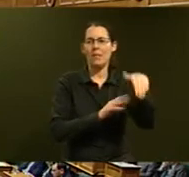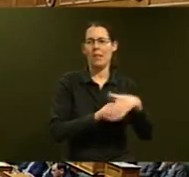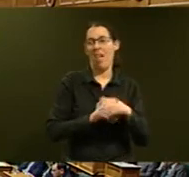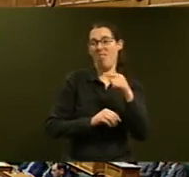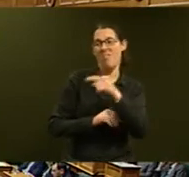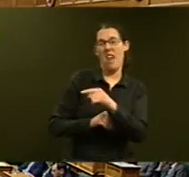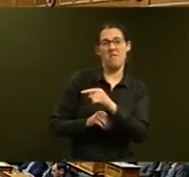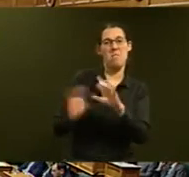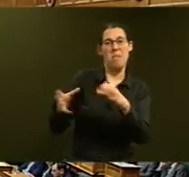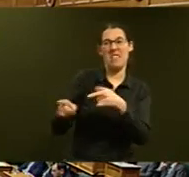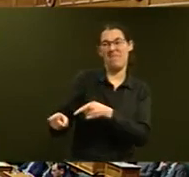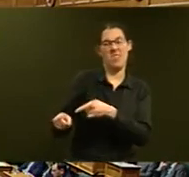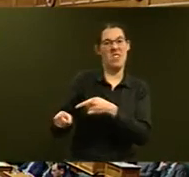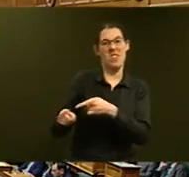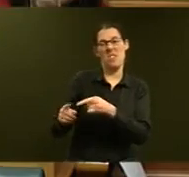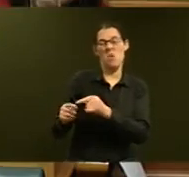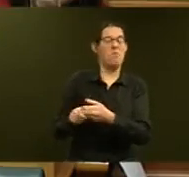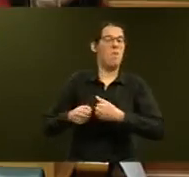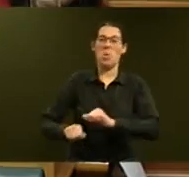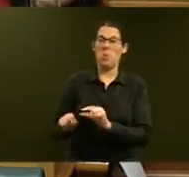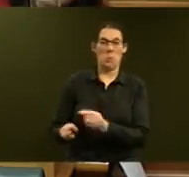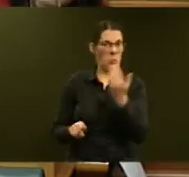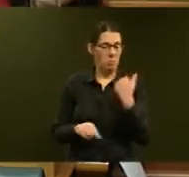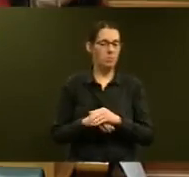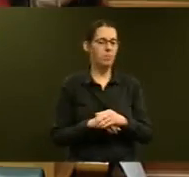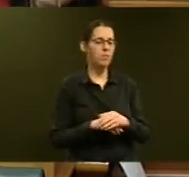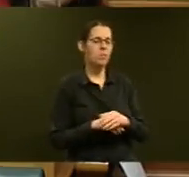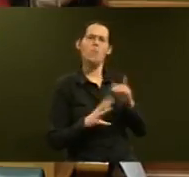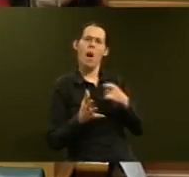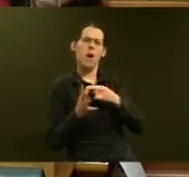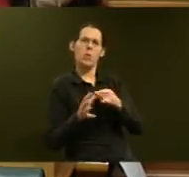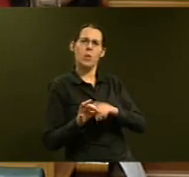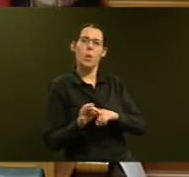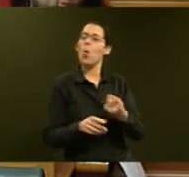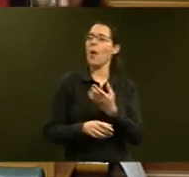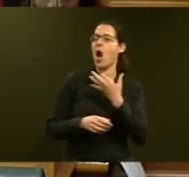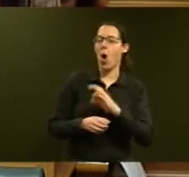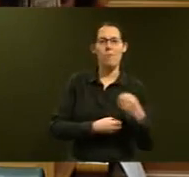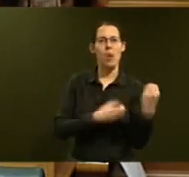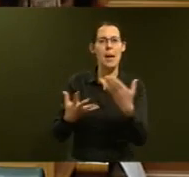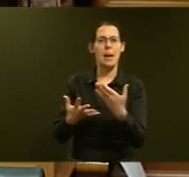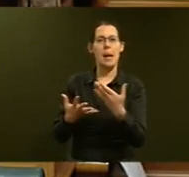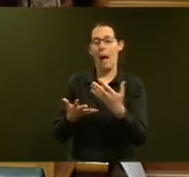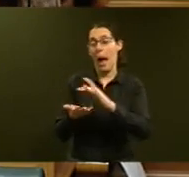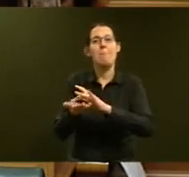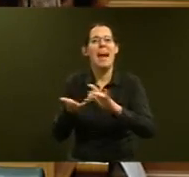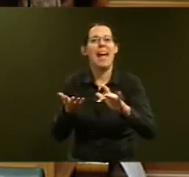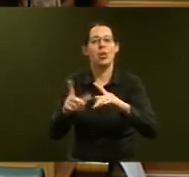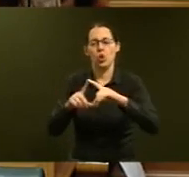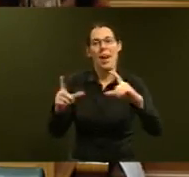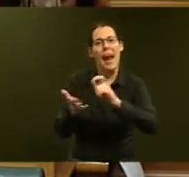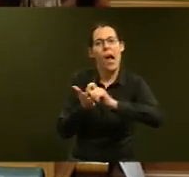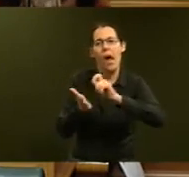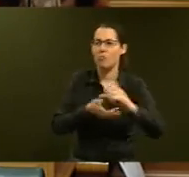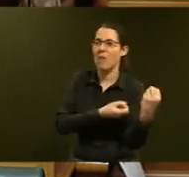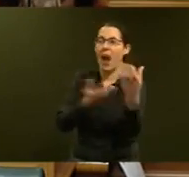answer the question. We're not providing a blank check to developers for leaky homes or any other thing, but I